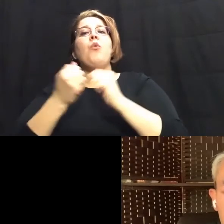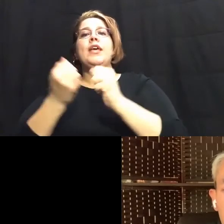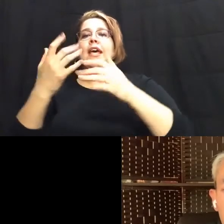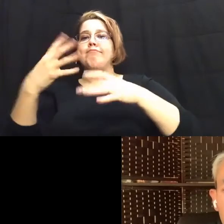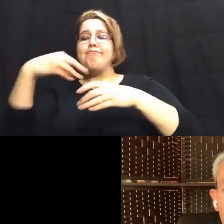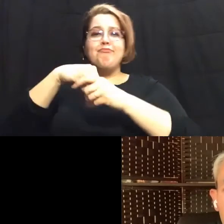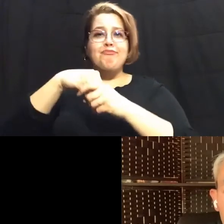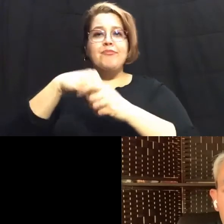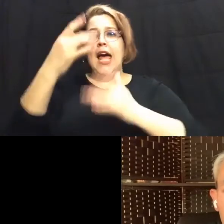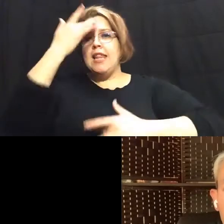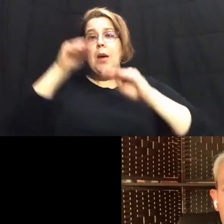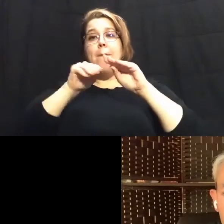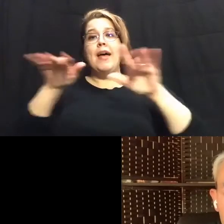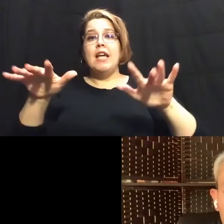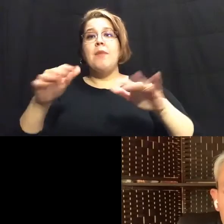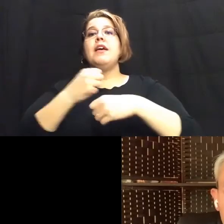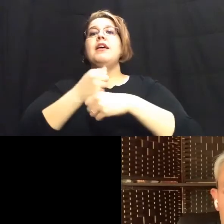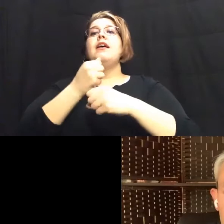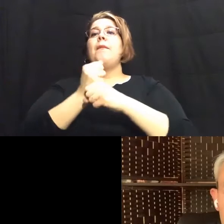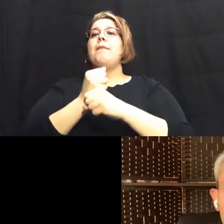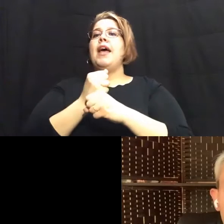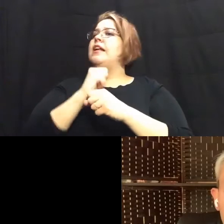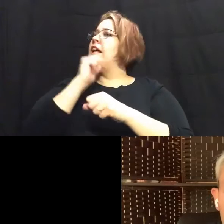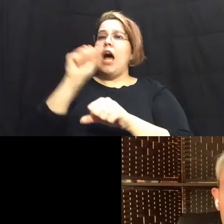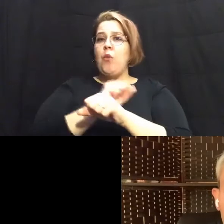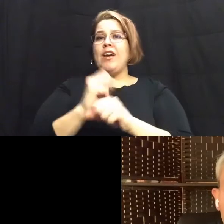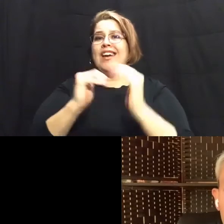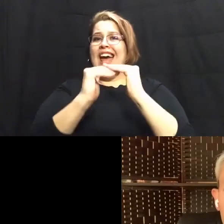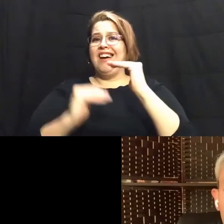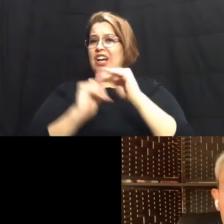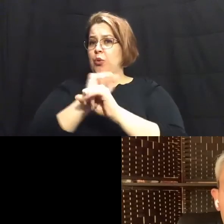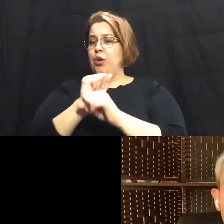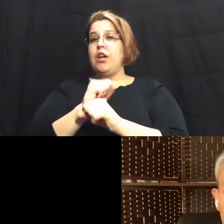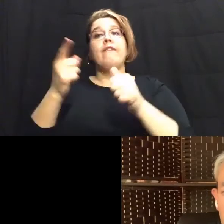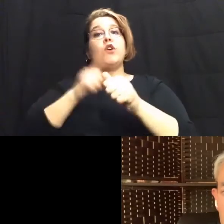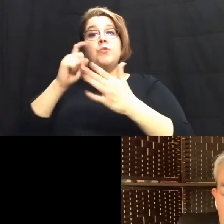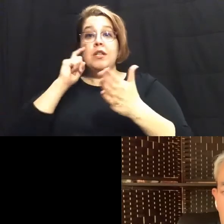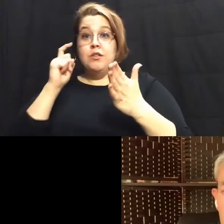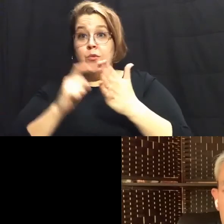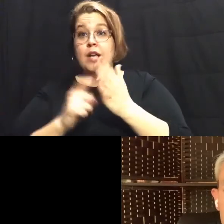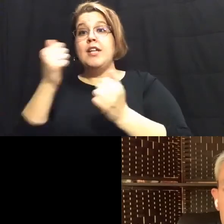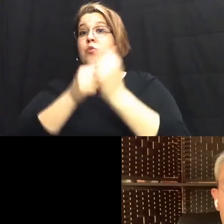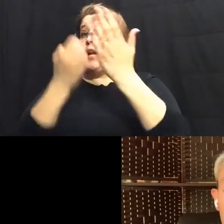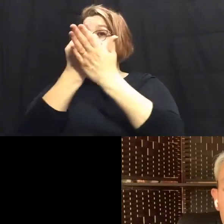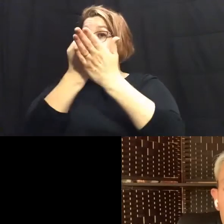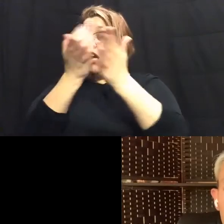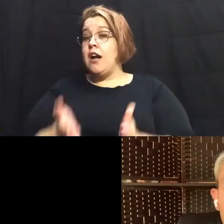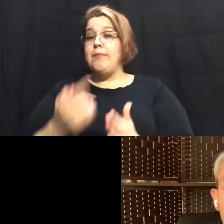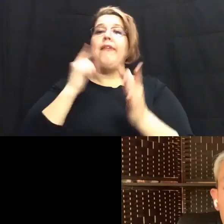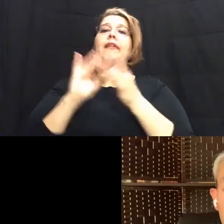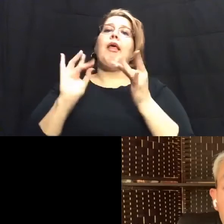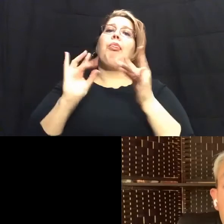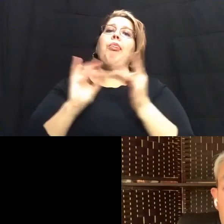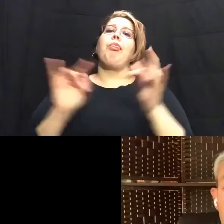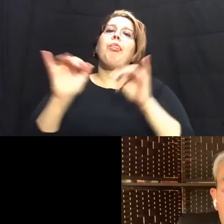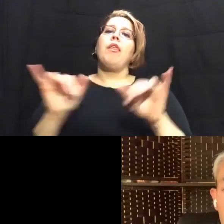pandemic created on under an unemployment crisis first we have to recognize what every economist under the sun is telling us which is that